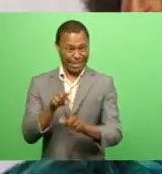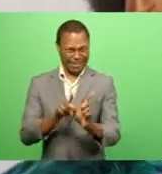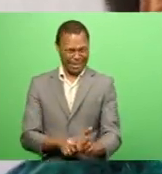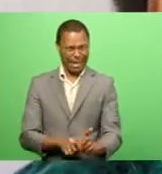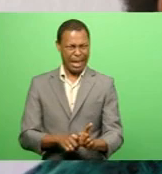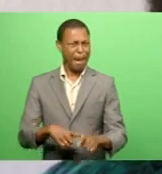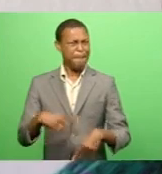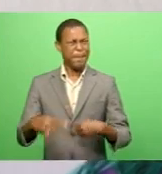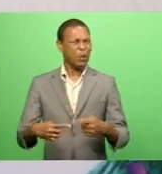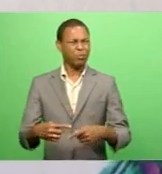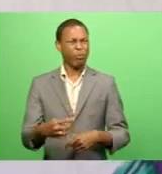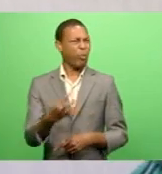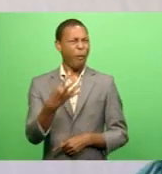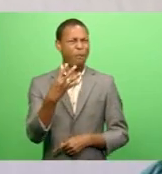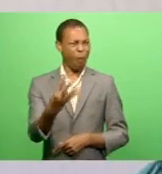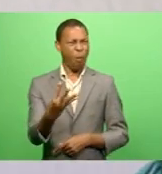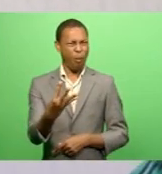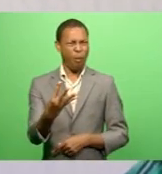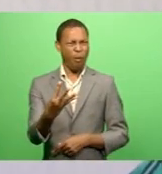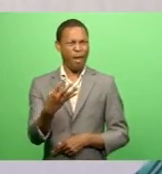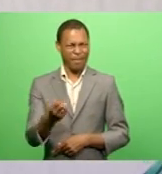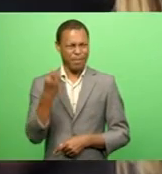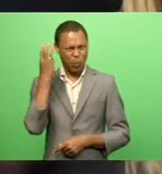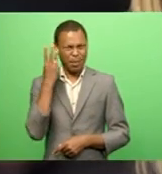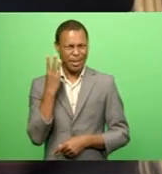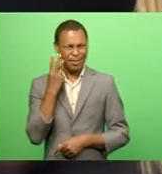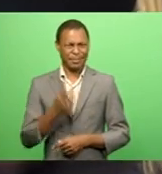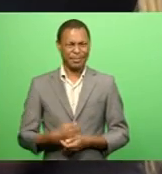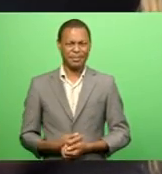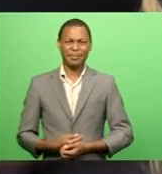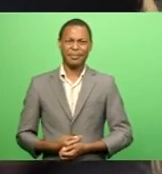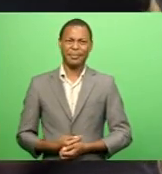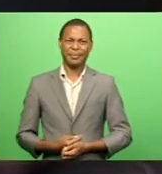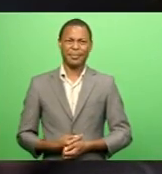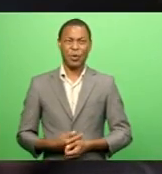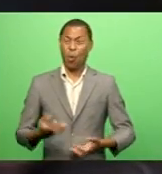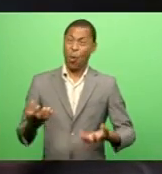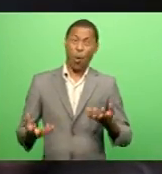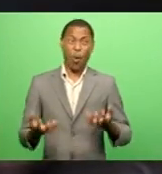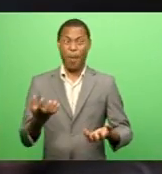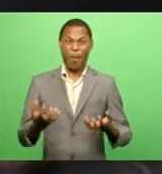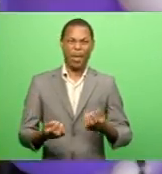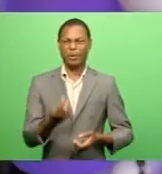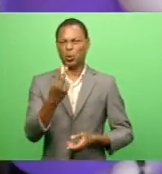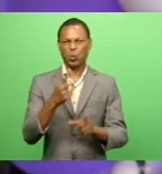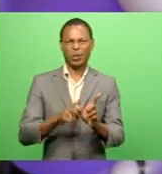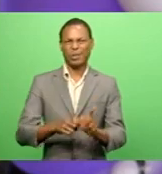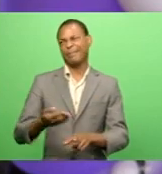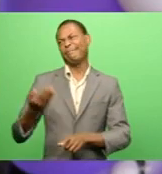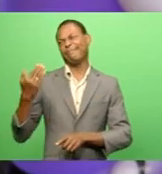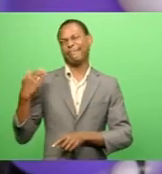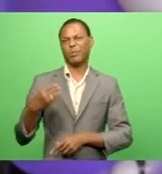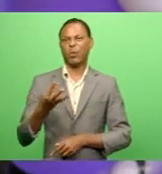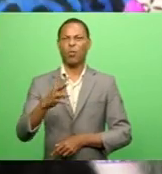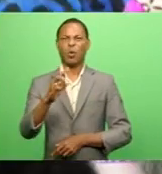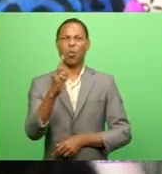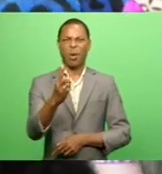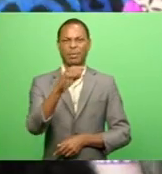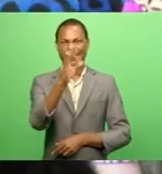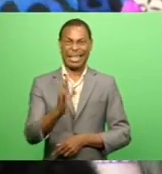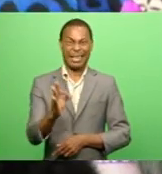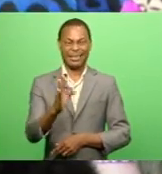four executive committee members Compared to how we were two years ago That is 41% representation